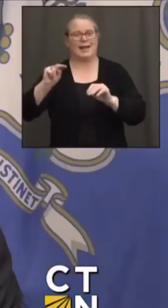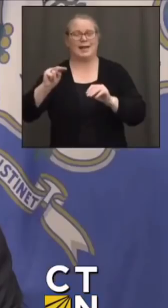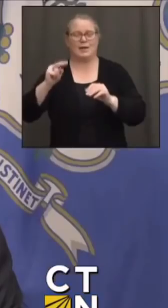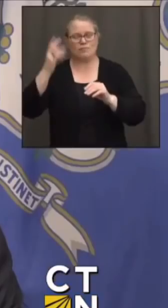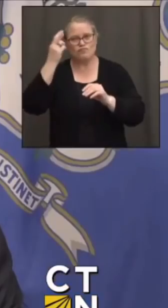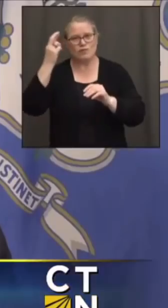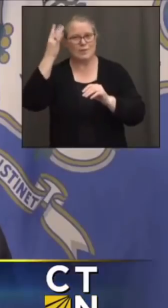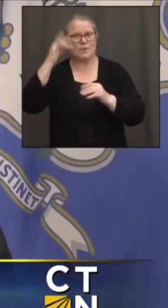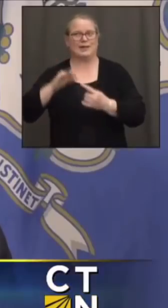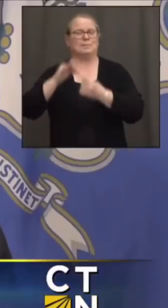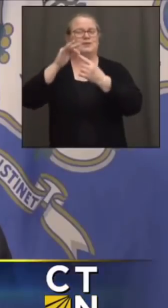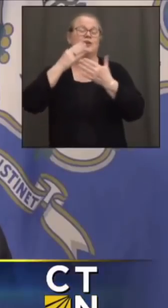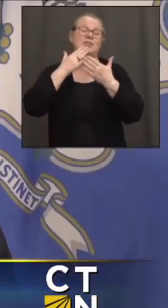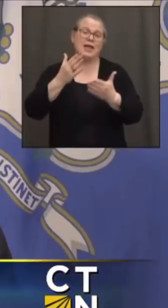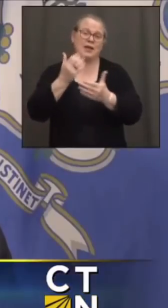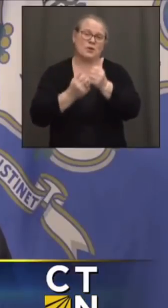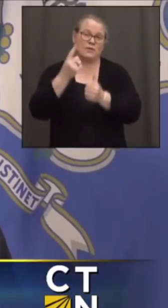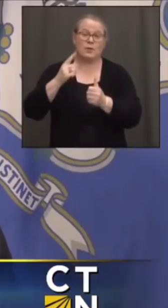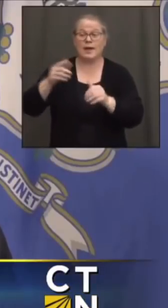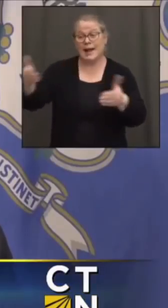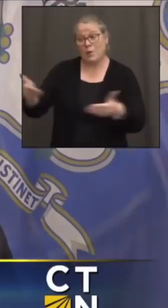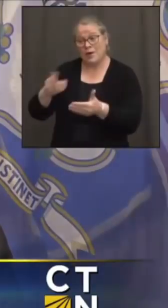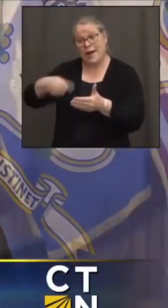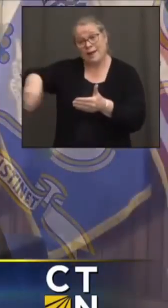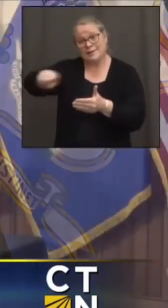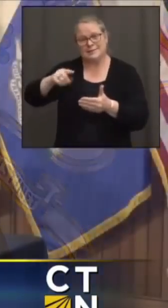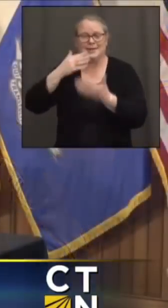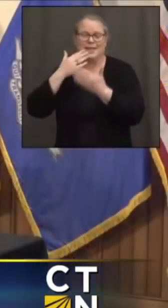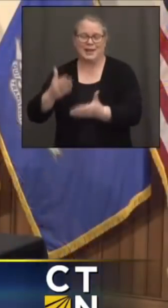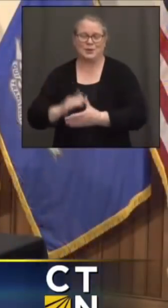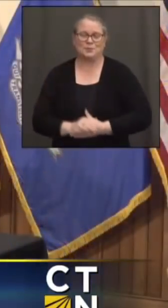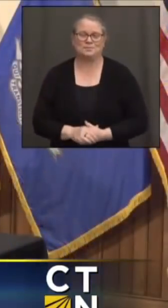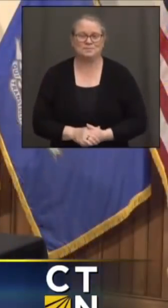Thanks, everybody, and special thanks to our guests. Thank